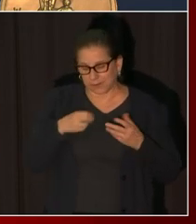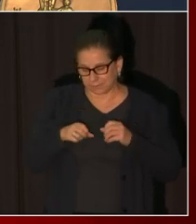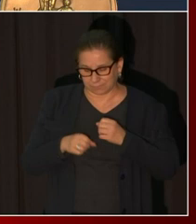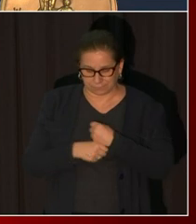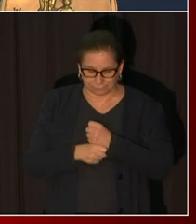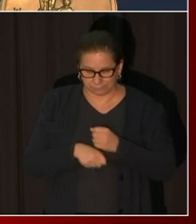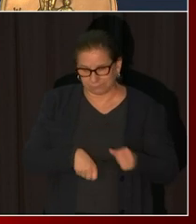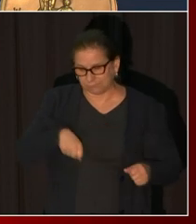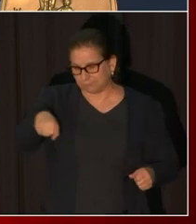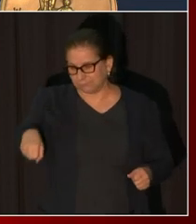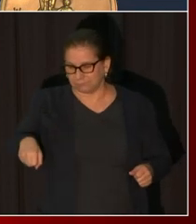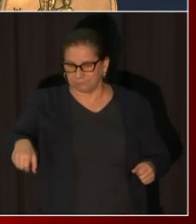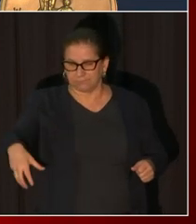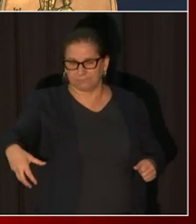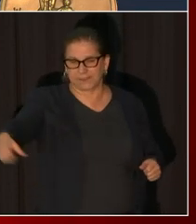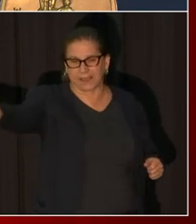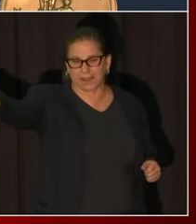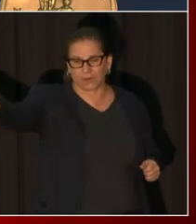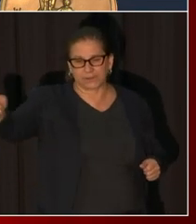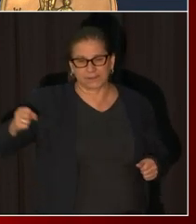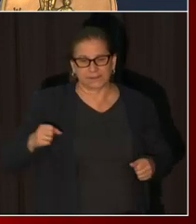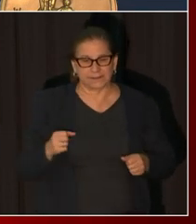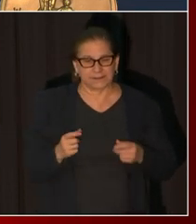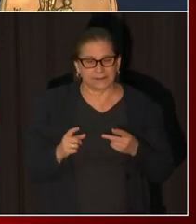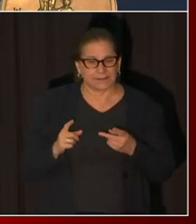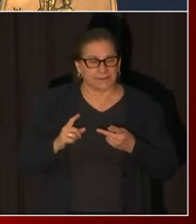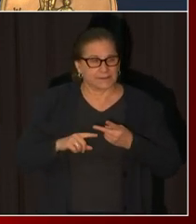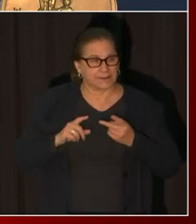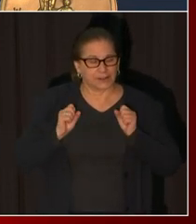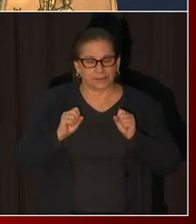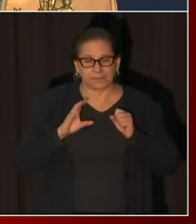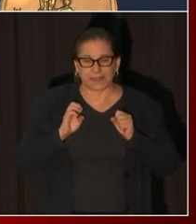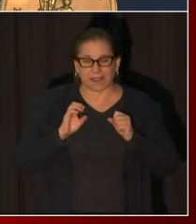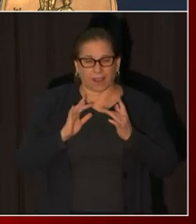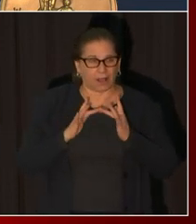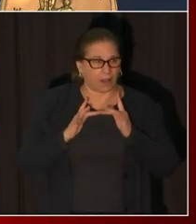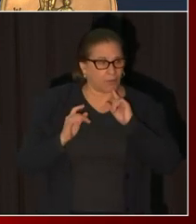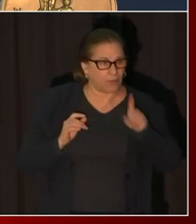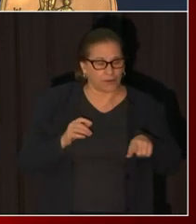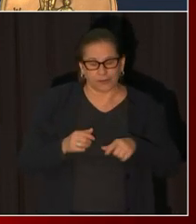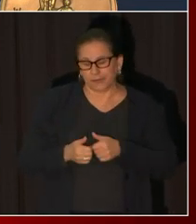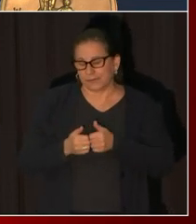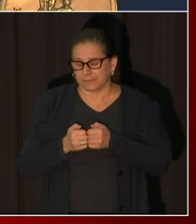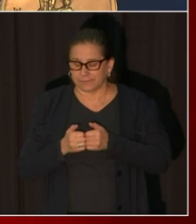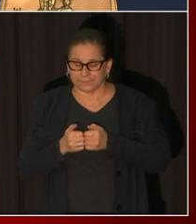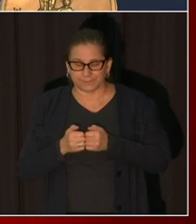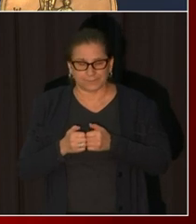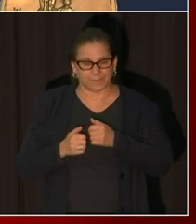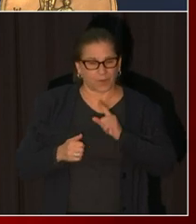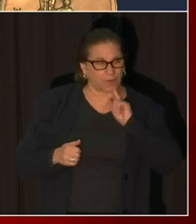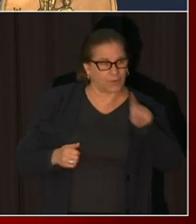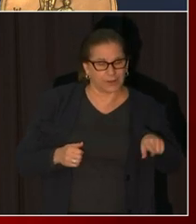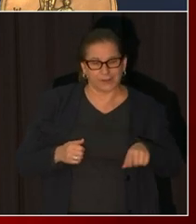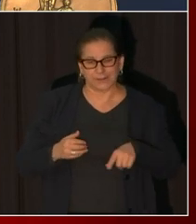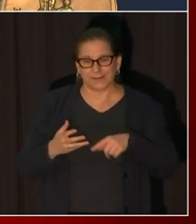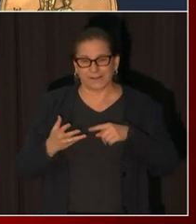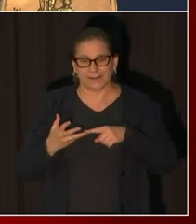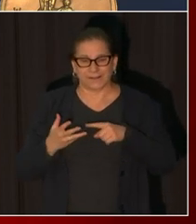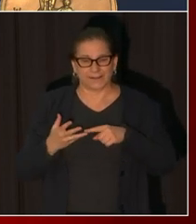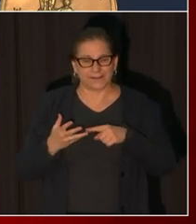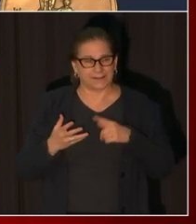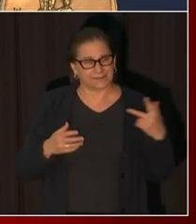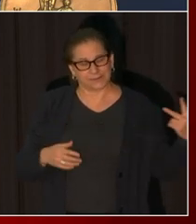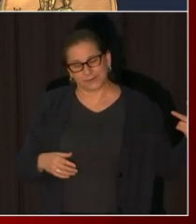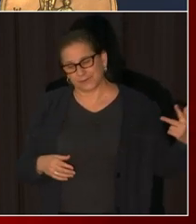should be able to pay and pick up their supplies either virtually or at the door or at the